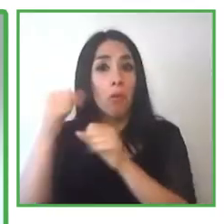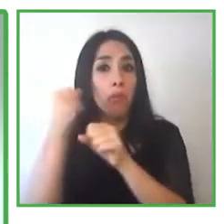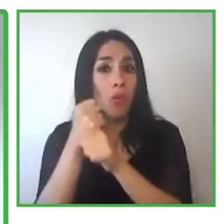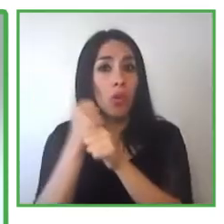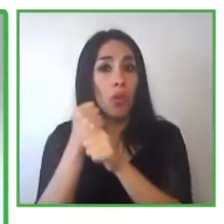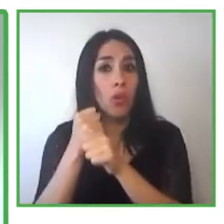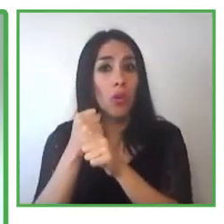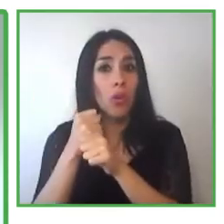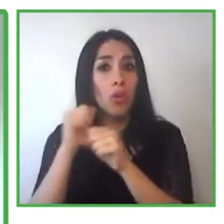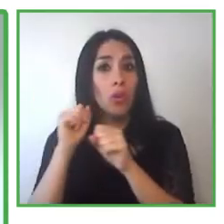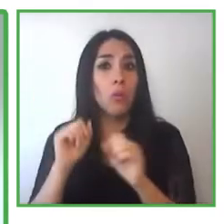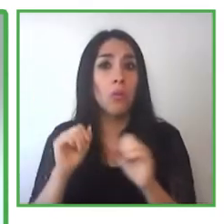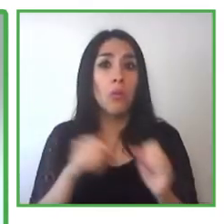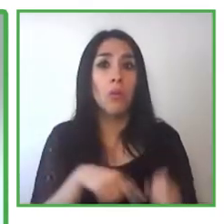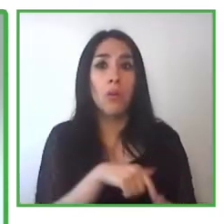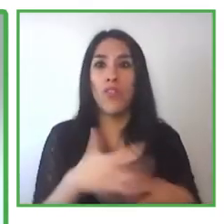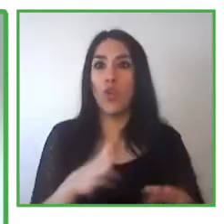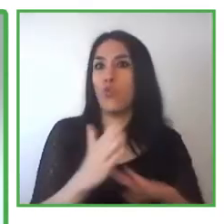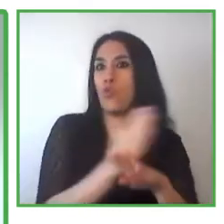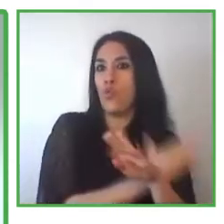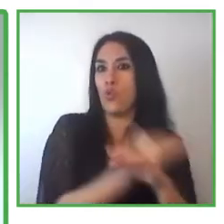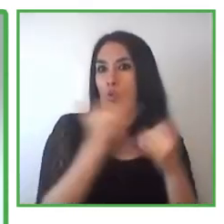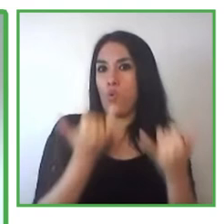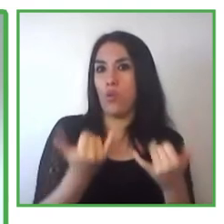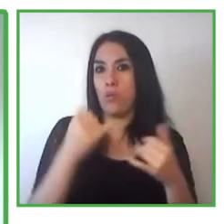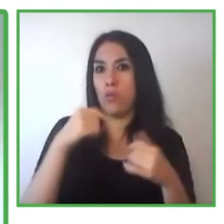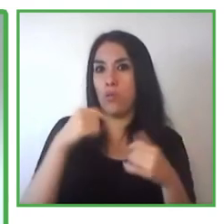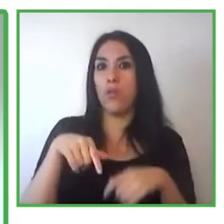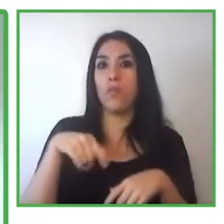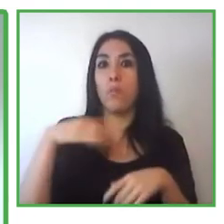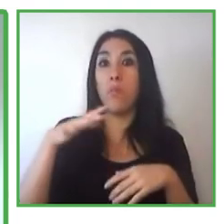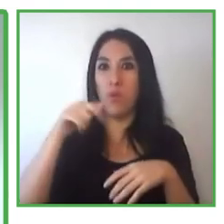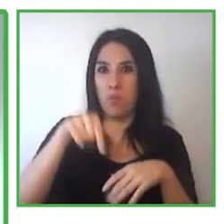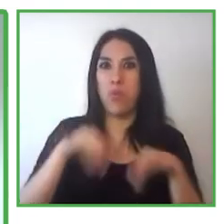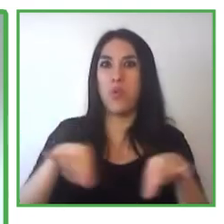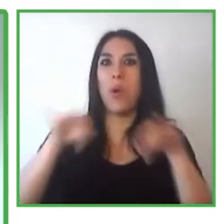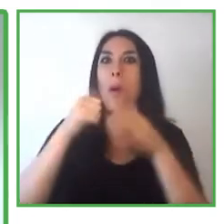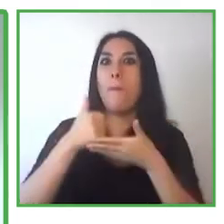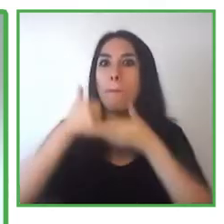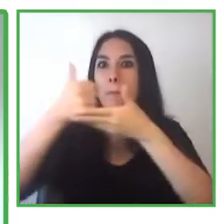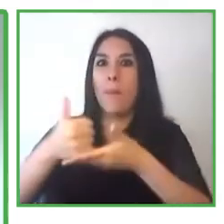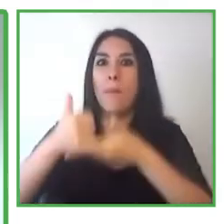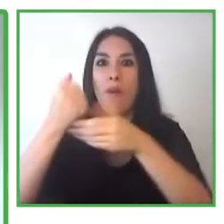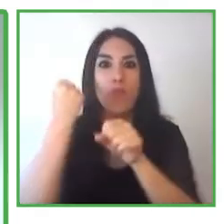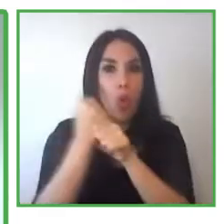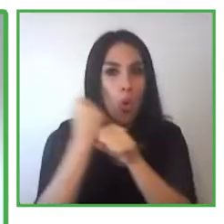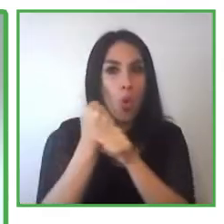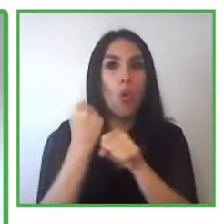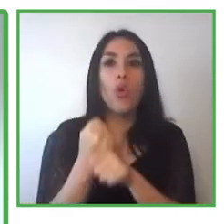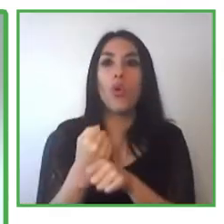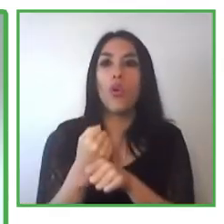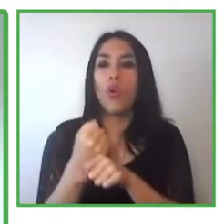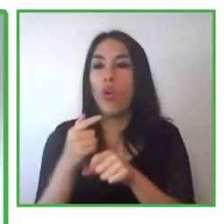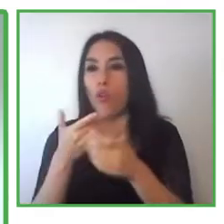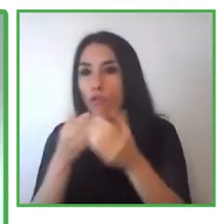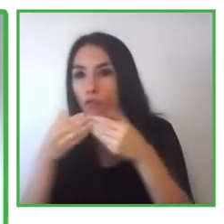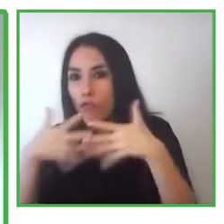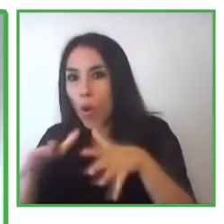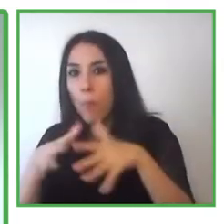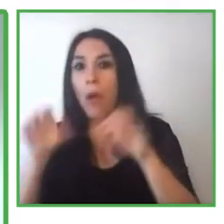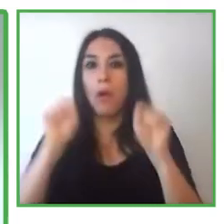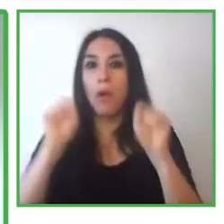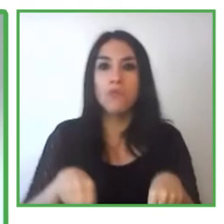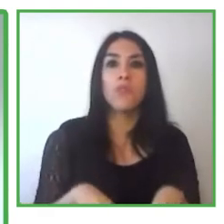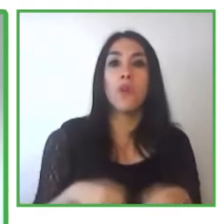19, today we currently have 40 companies and public